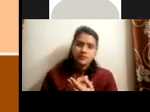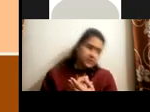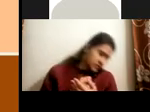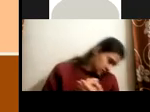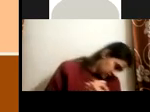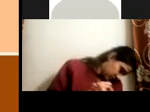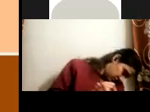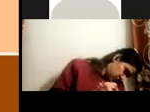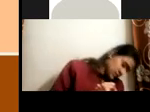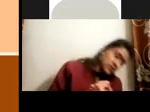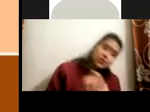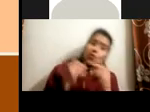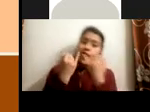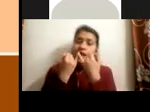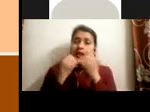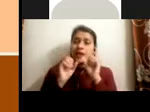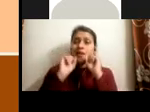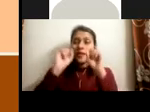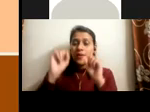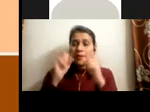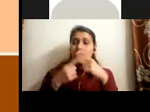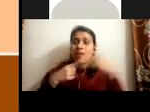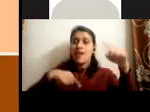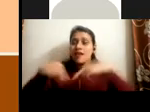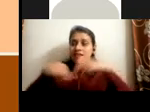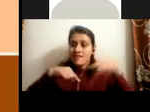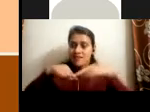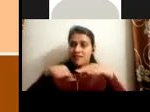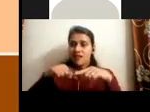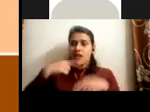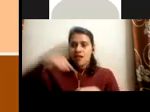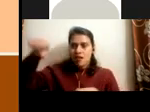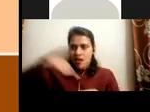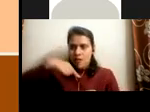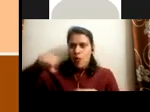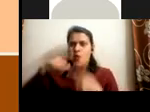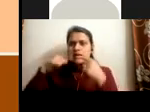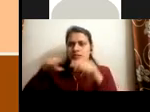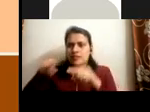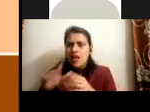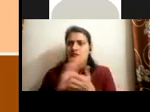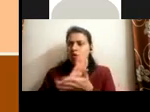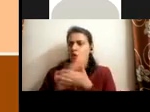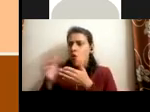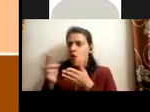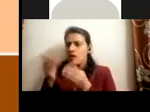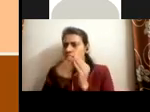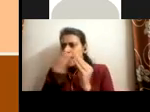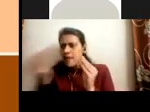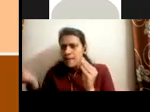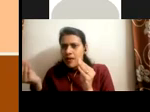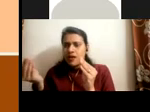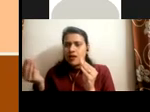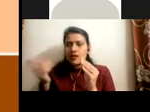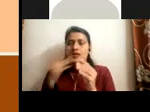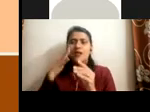independent travel, uh, uh, so that because coming and going to a plant or an office or a hostel or hotel is equally